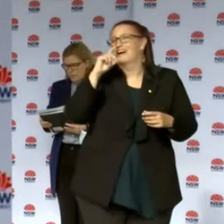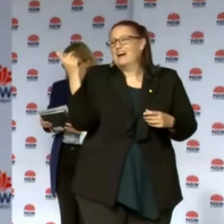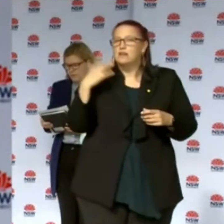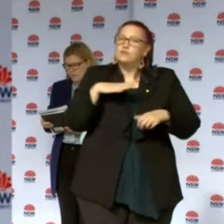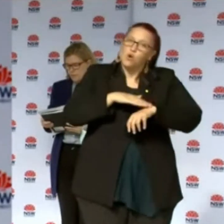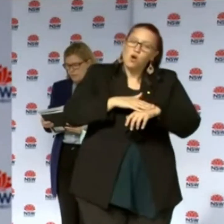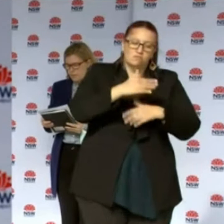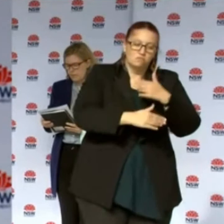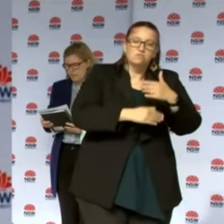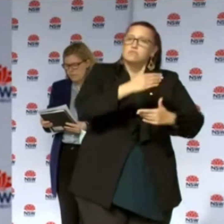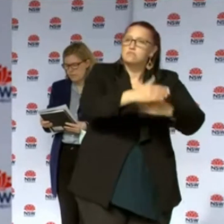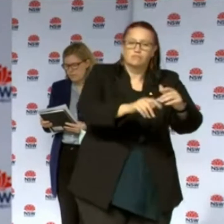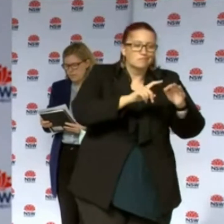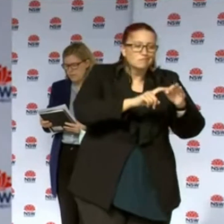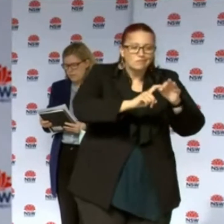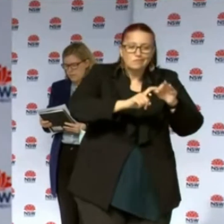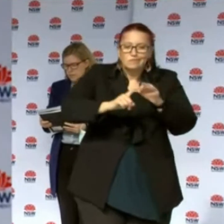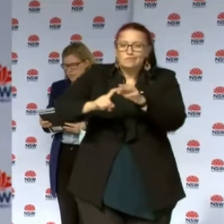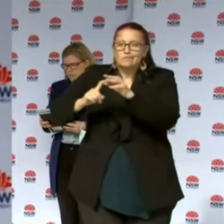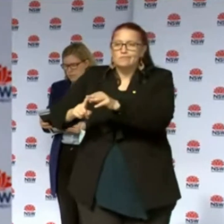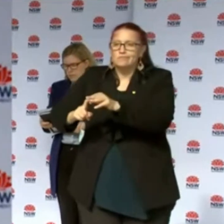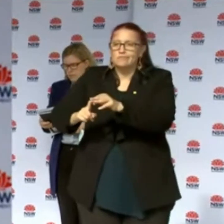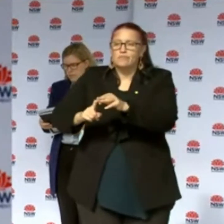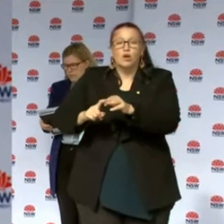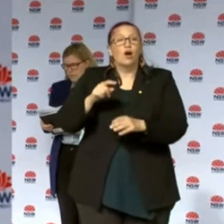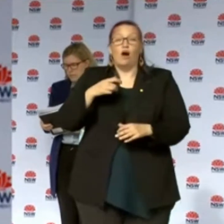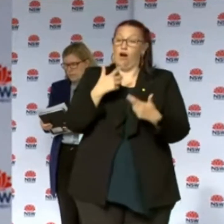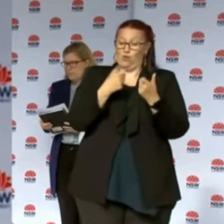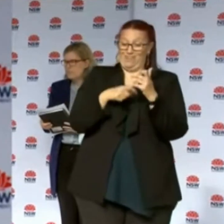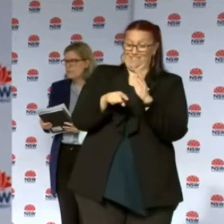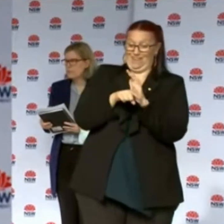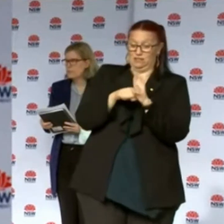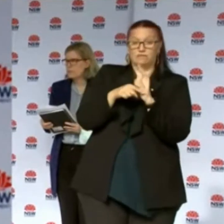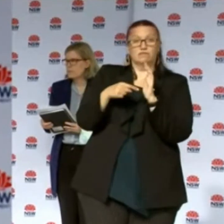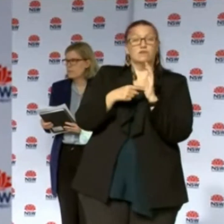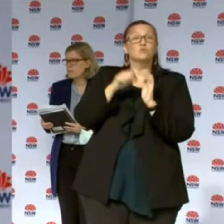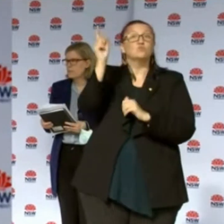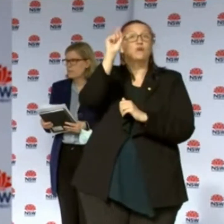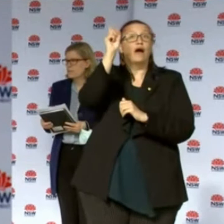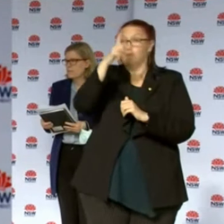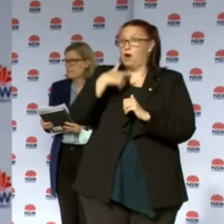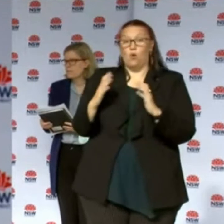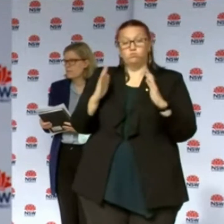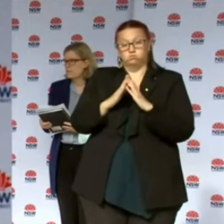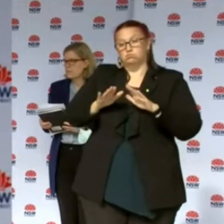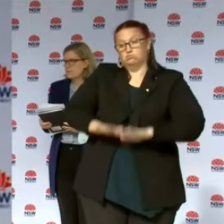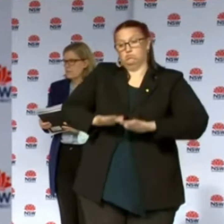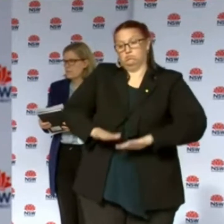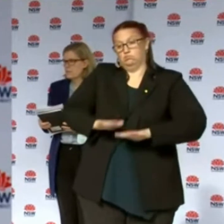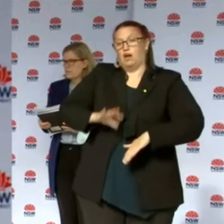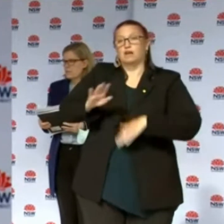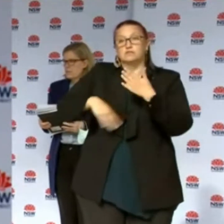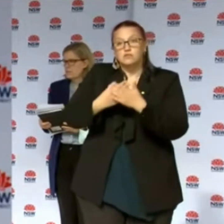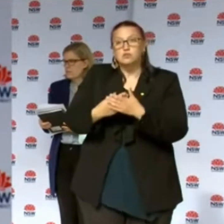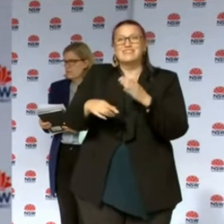for people to isolate until they're given the all clear as I did today for a number of hours. So I do ask for everybody to do that and exercise